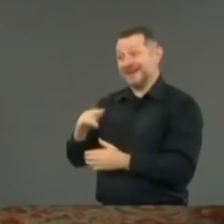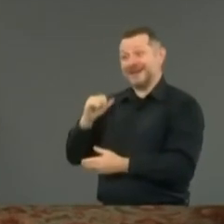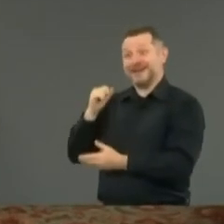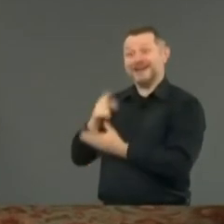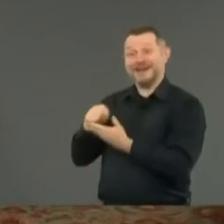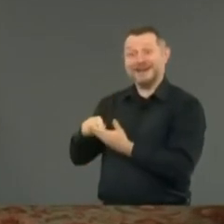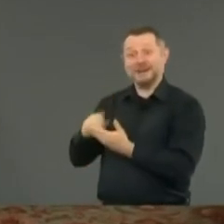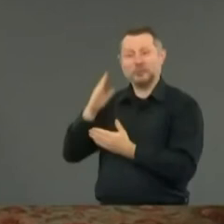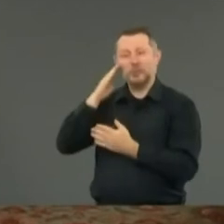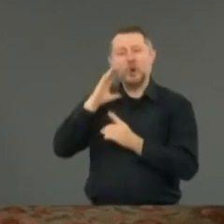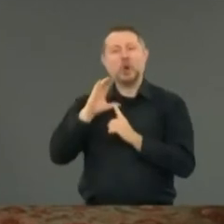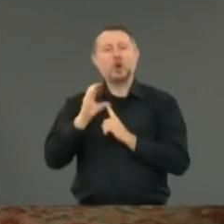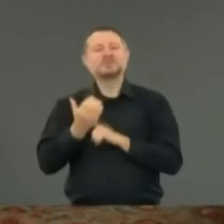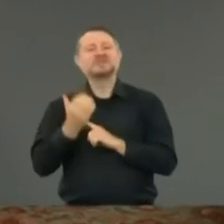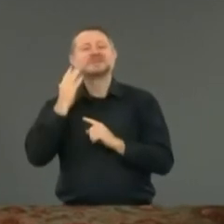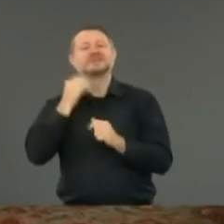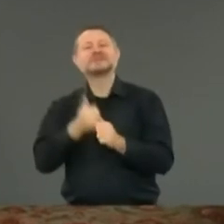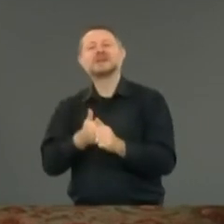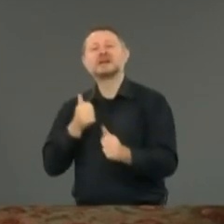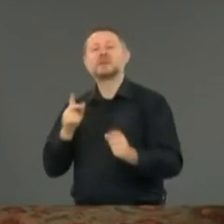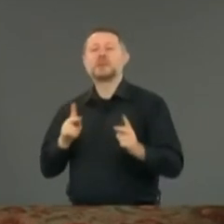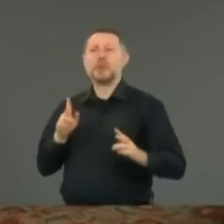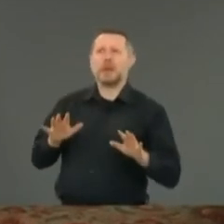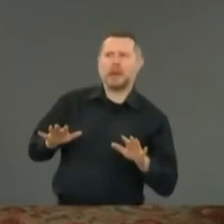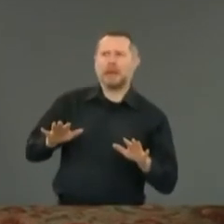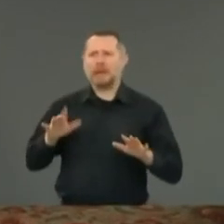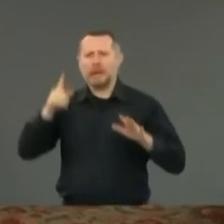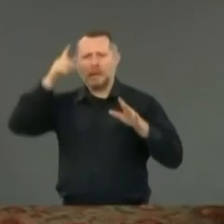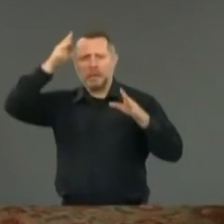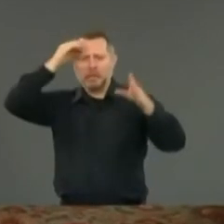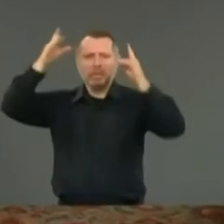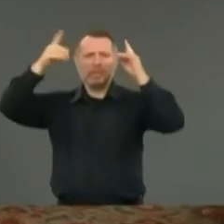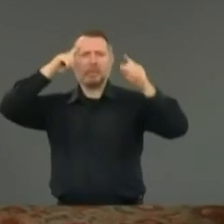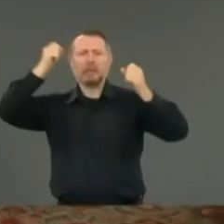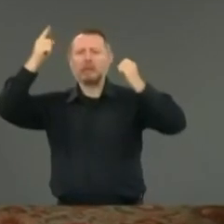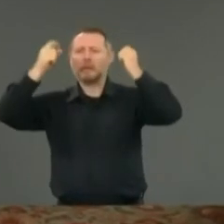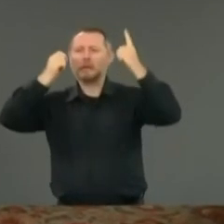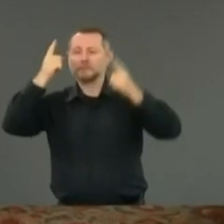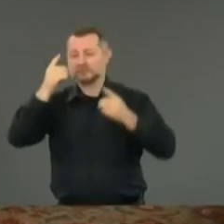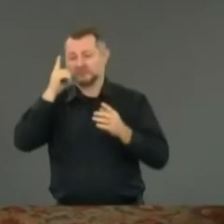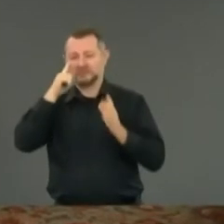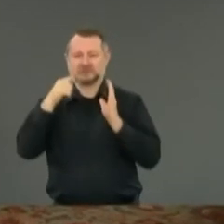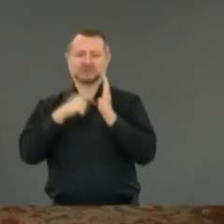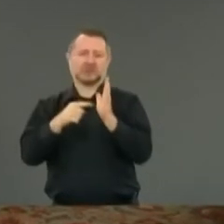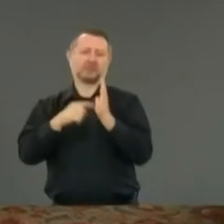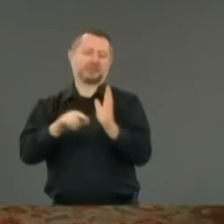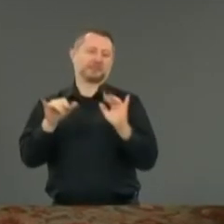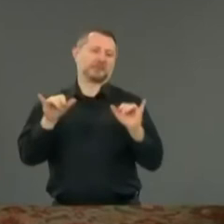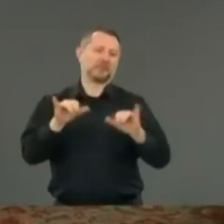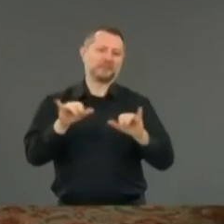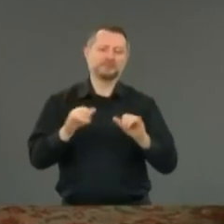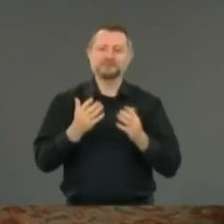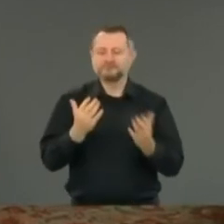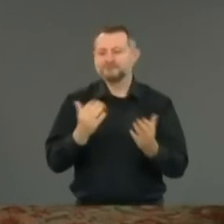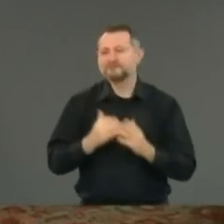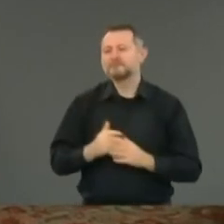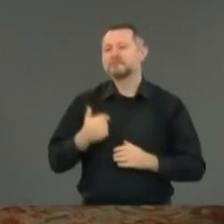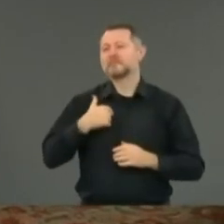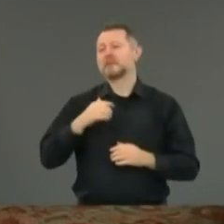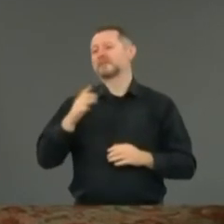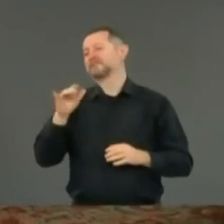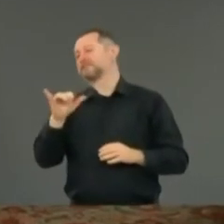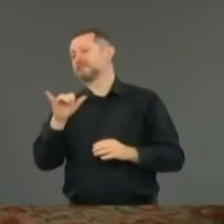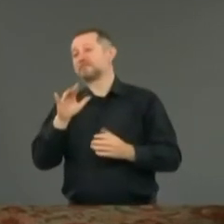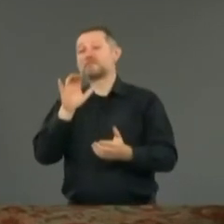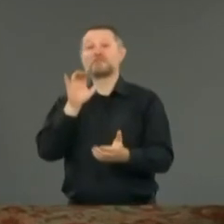as well where things have to be normalized over time. So, for example, when miscegenation of interracial marriage was legalized, took